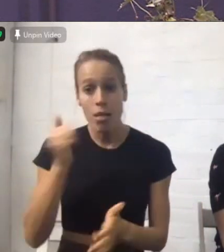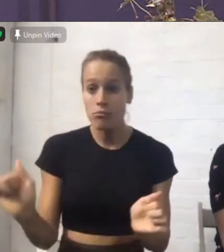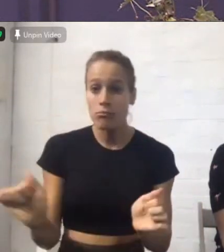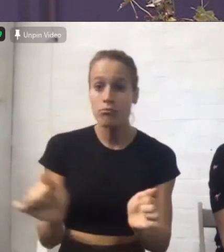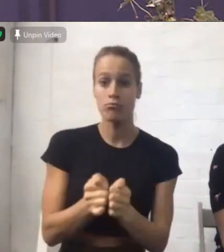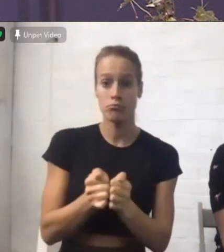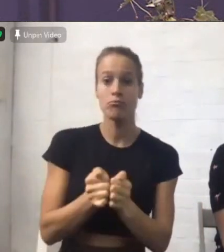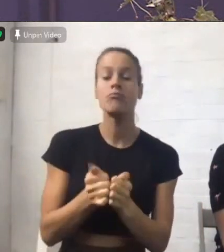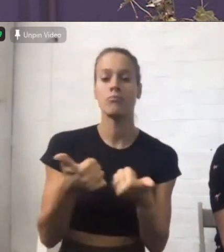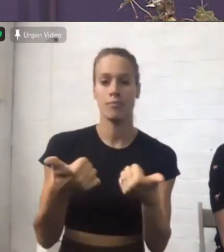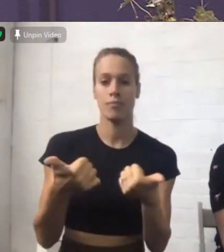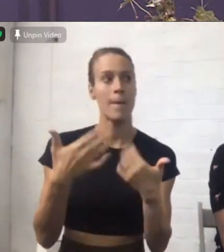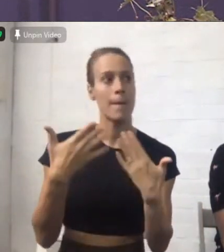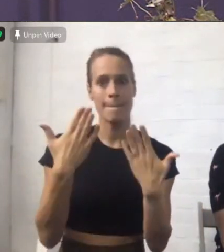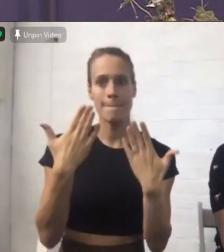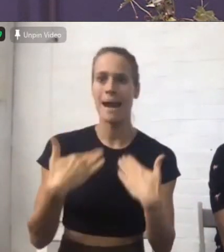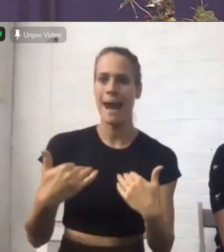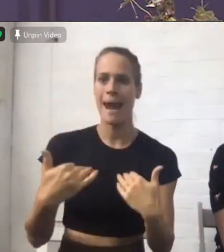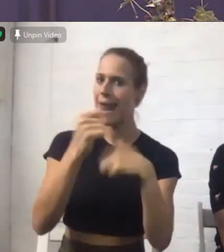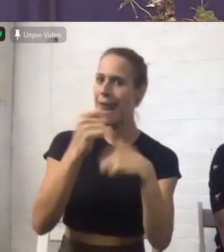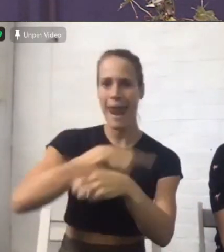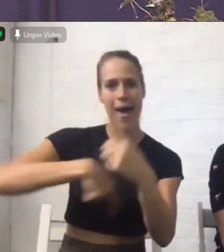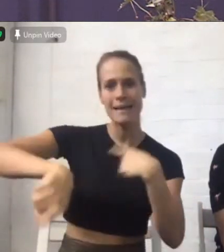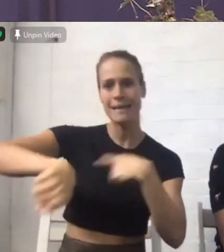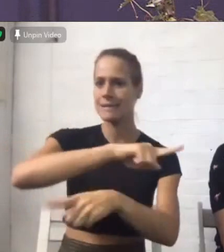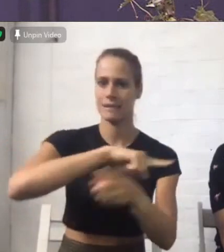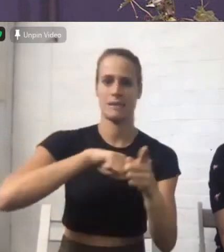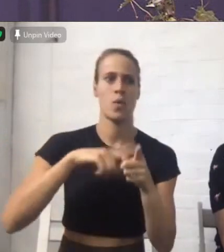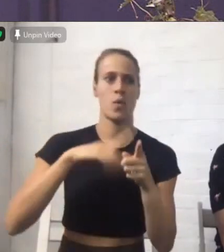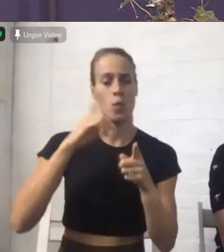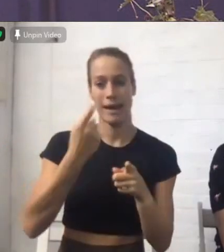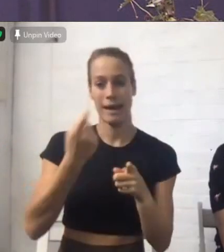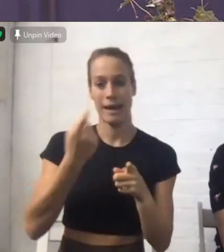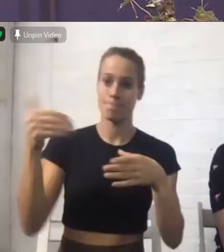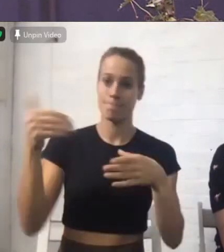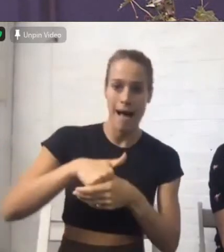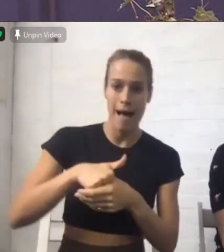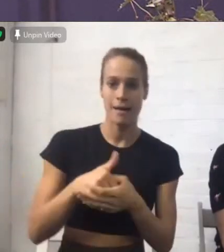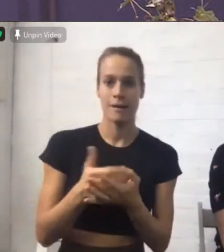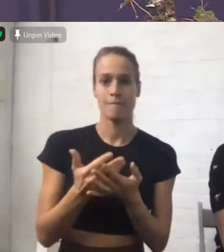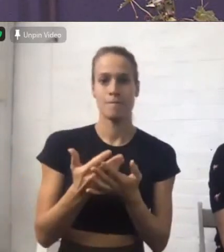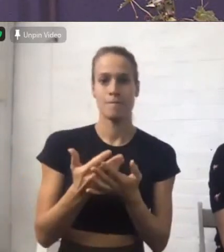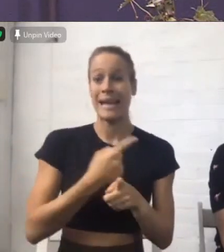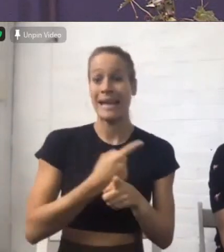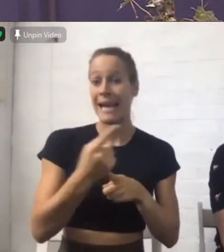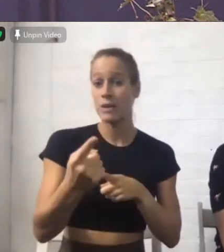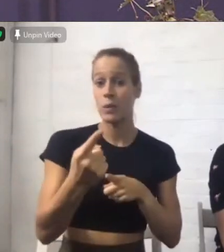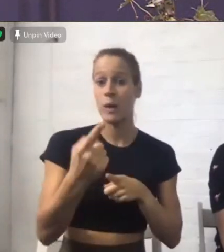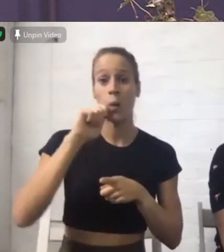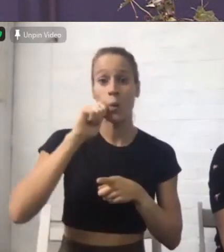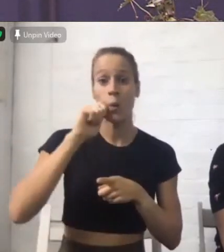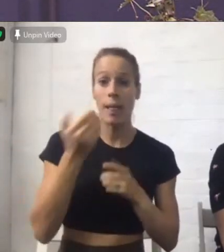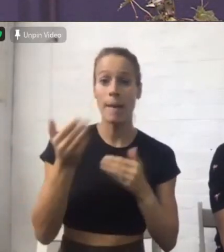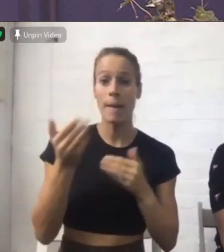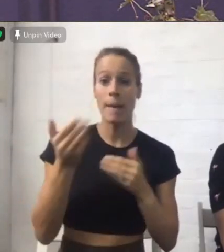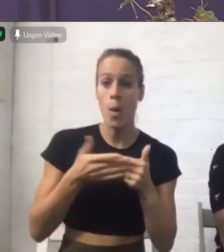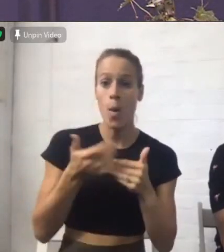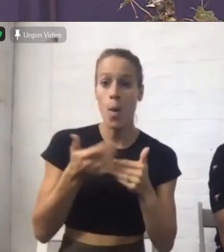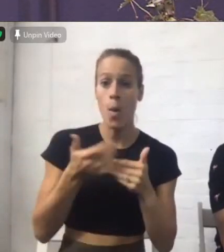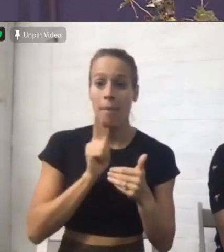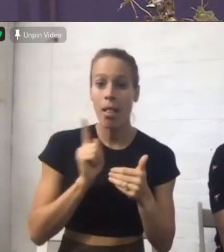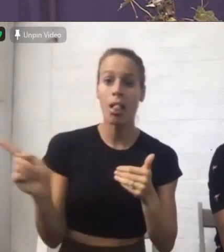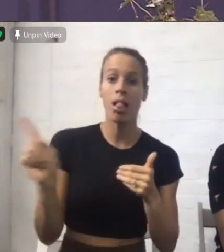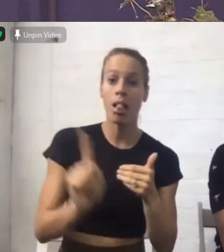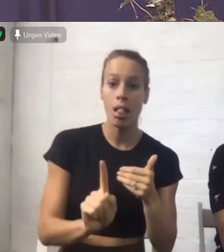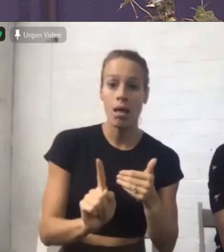blessed that we could do this today and next week we'll go up a level you can attend the service by